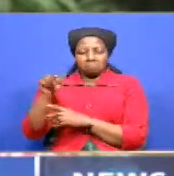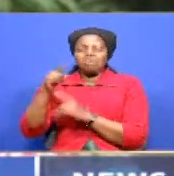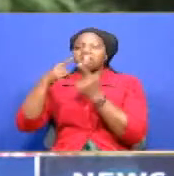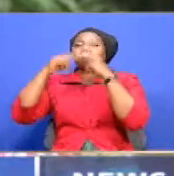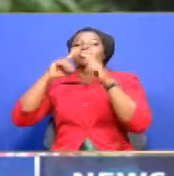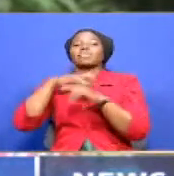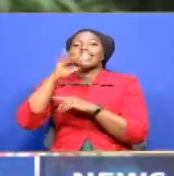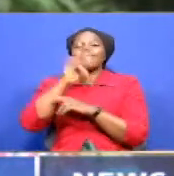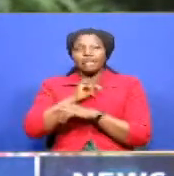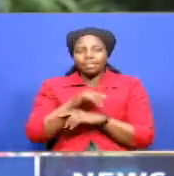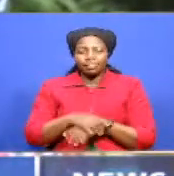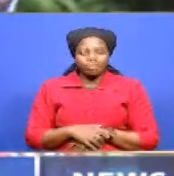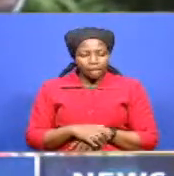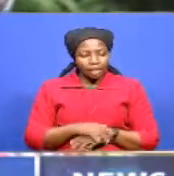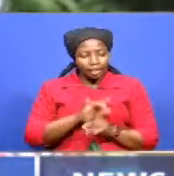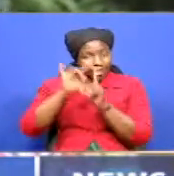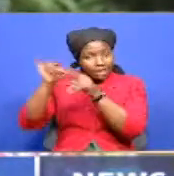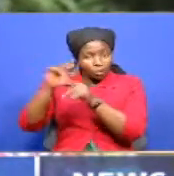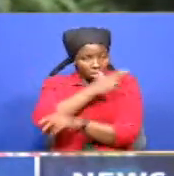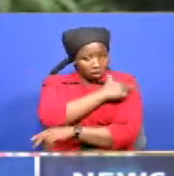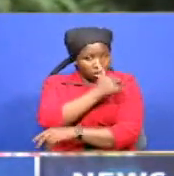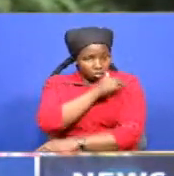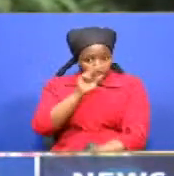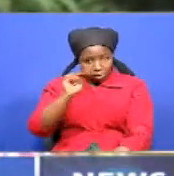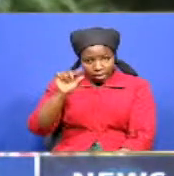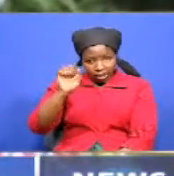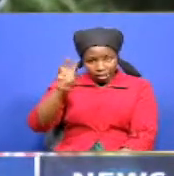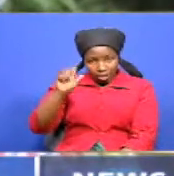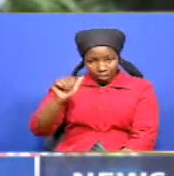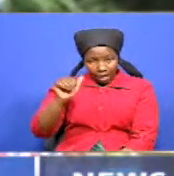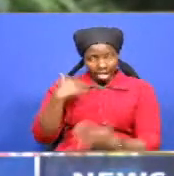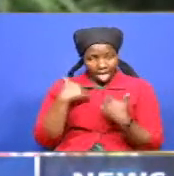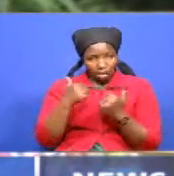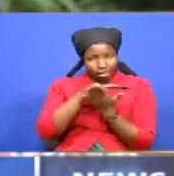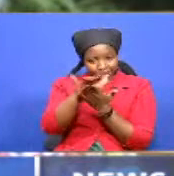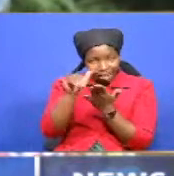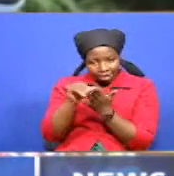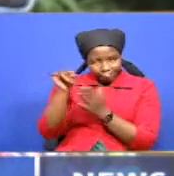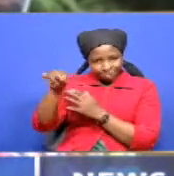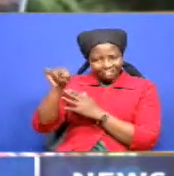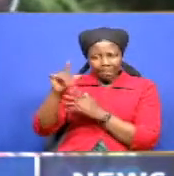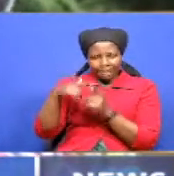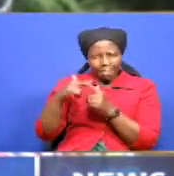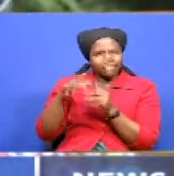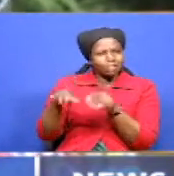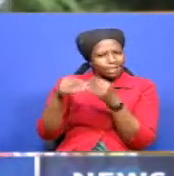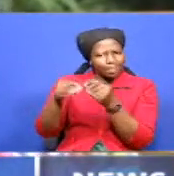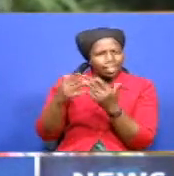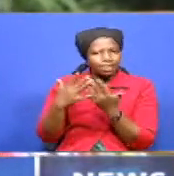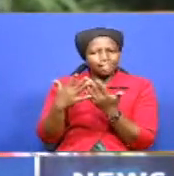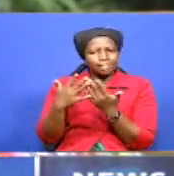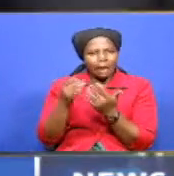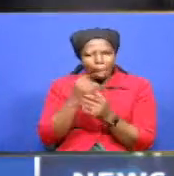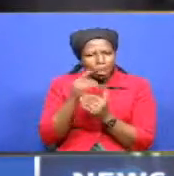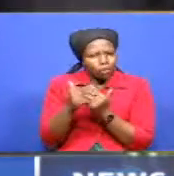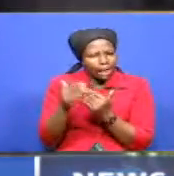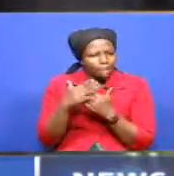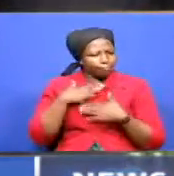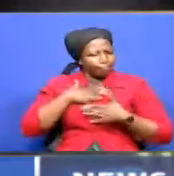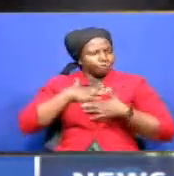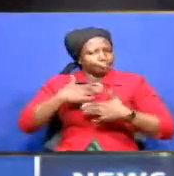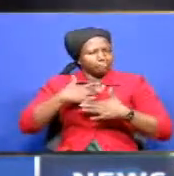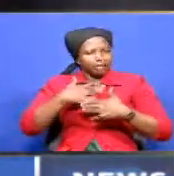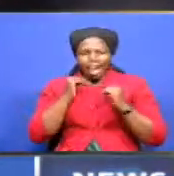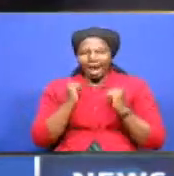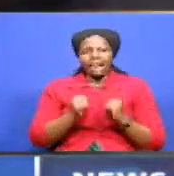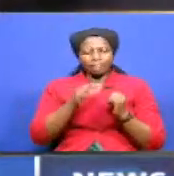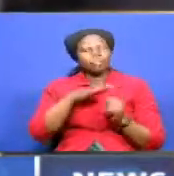incident